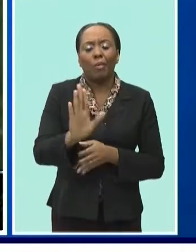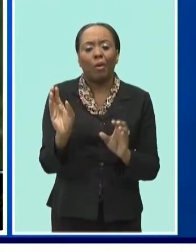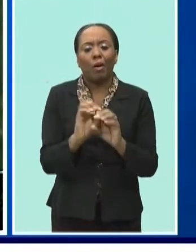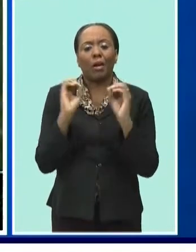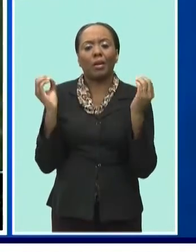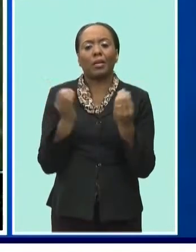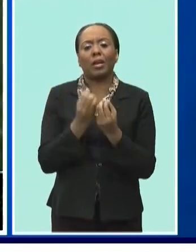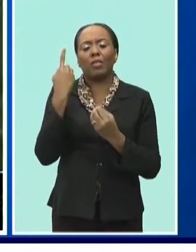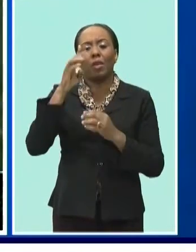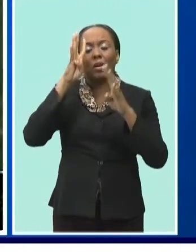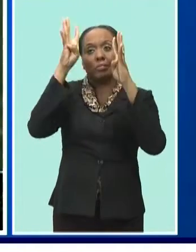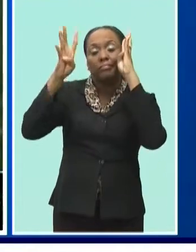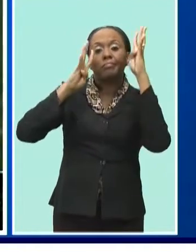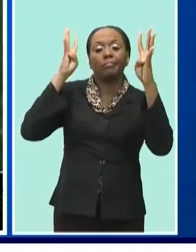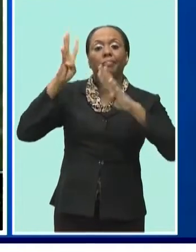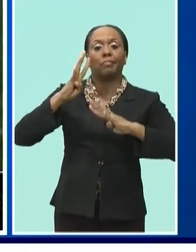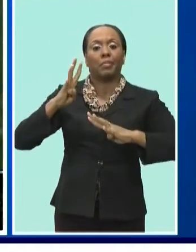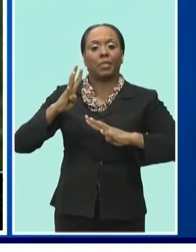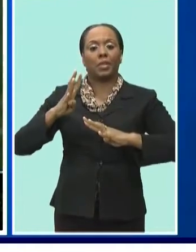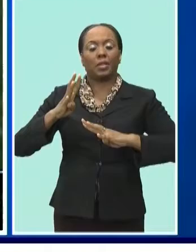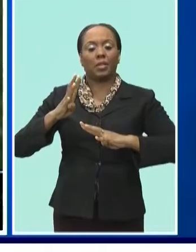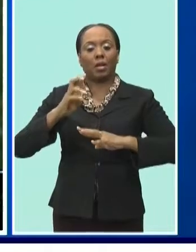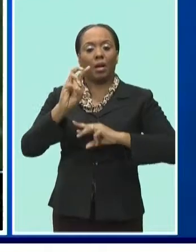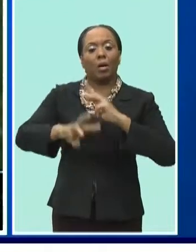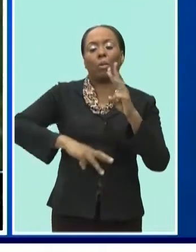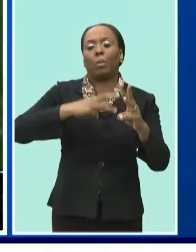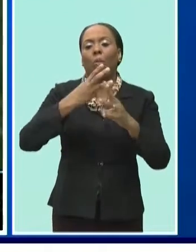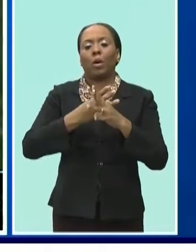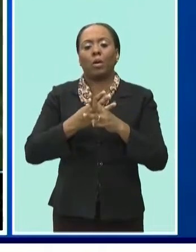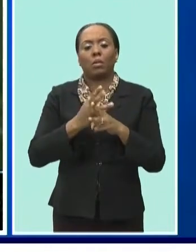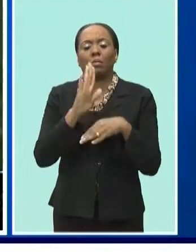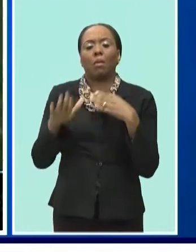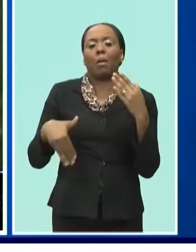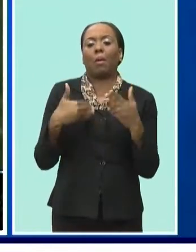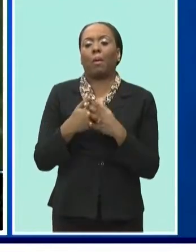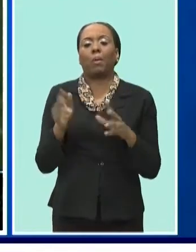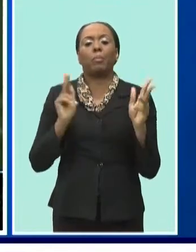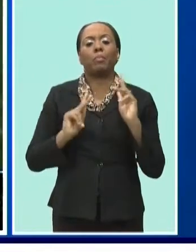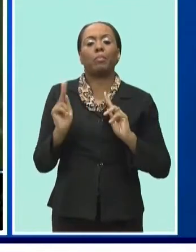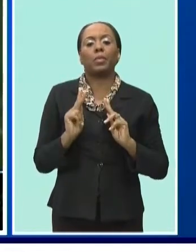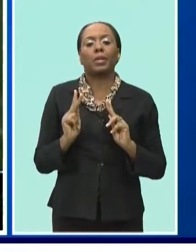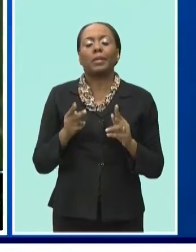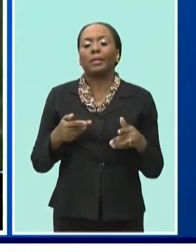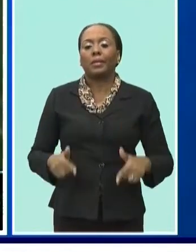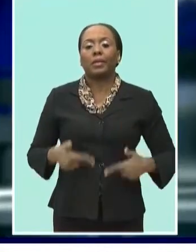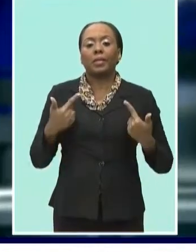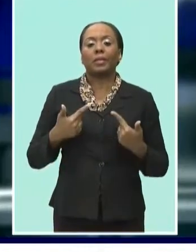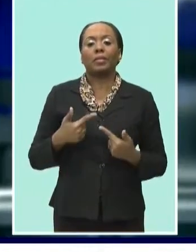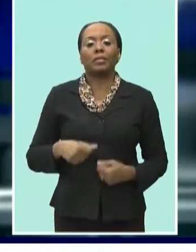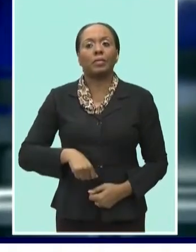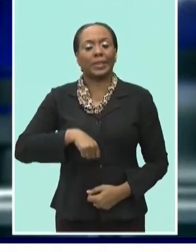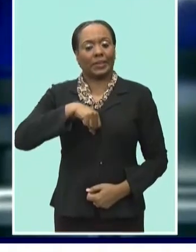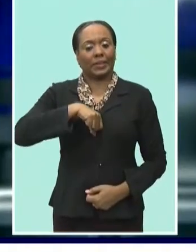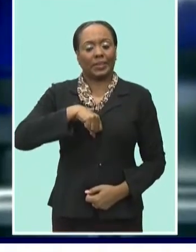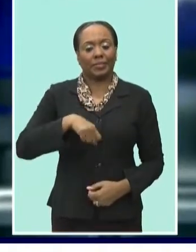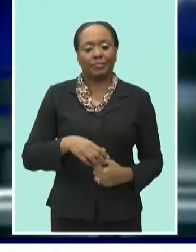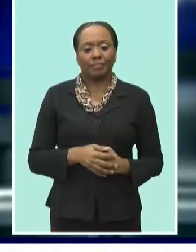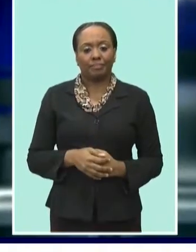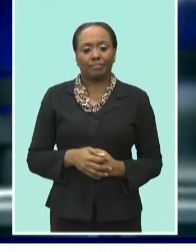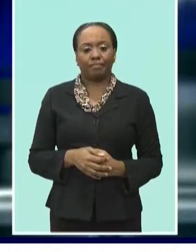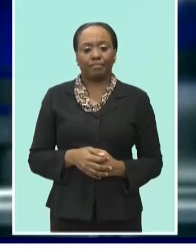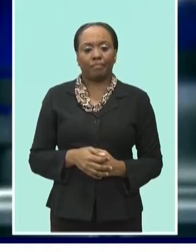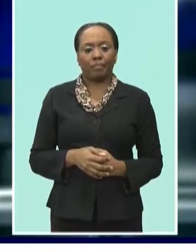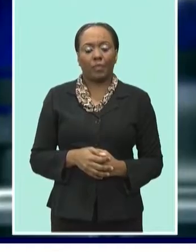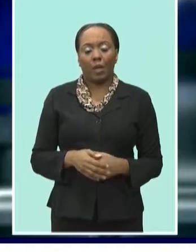efforts to create a world where all members of the human family live with dignity. Now, Lisa, it's